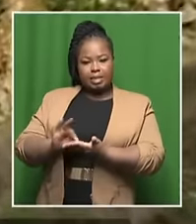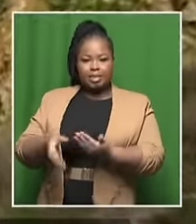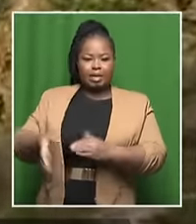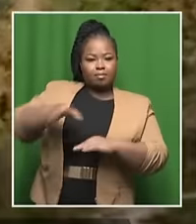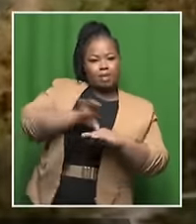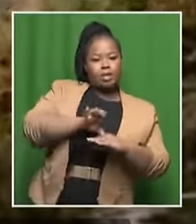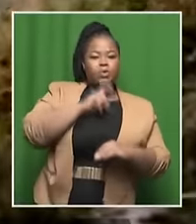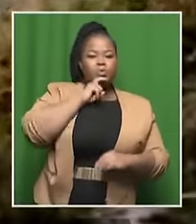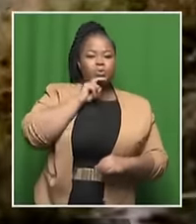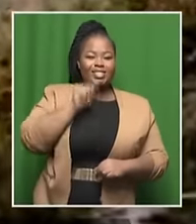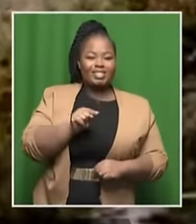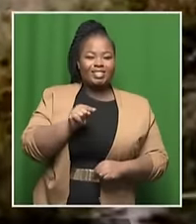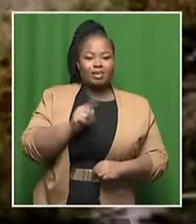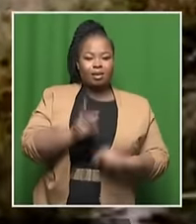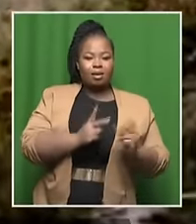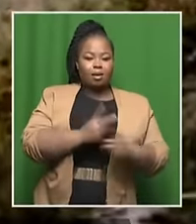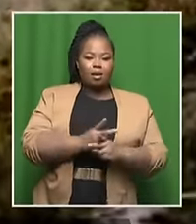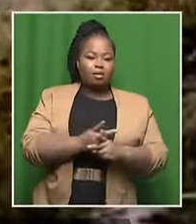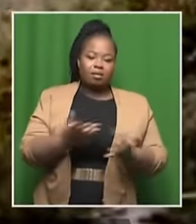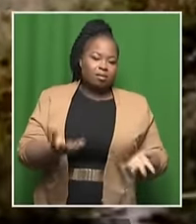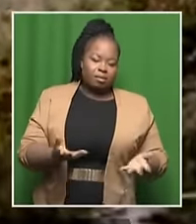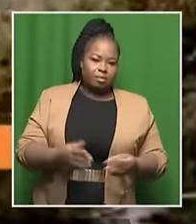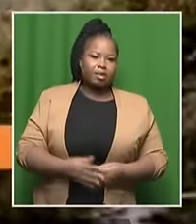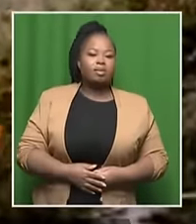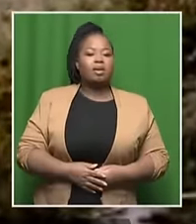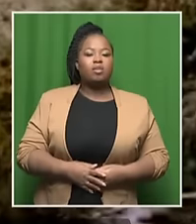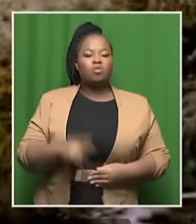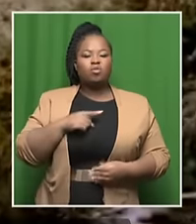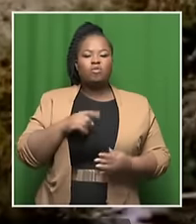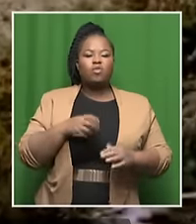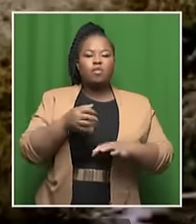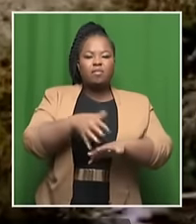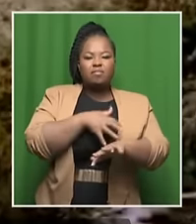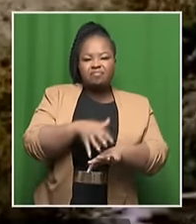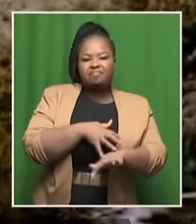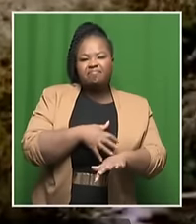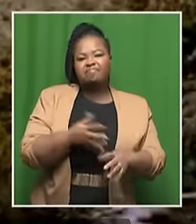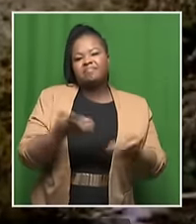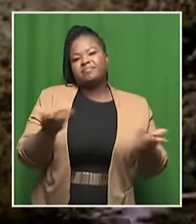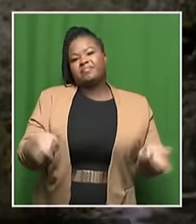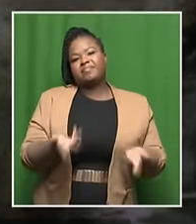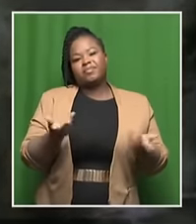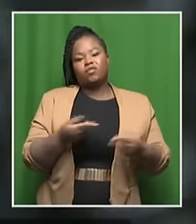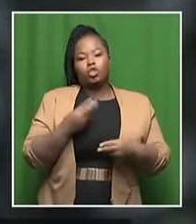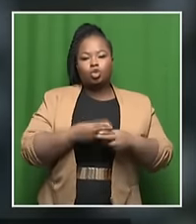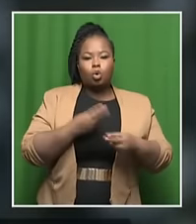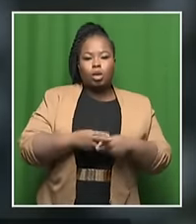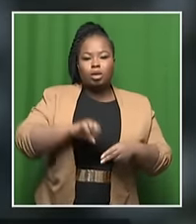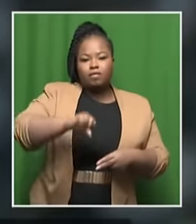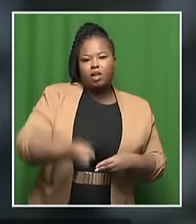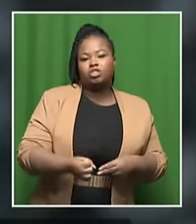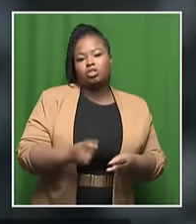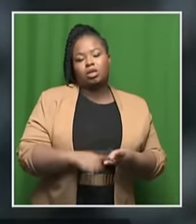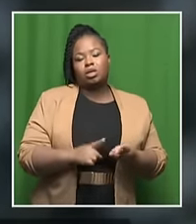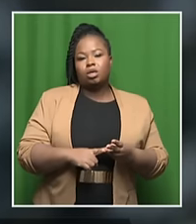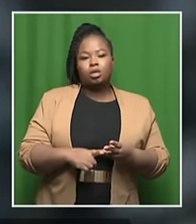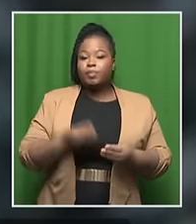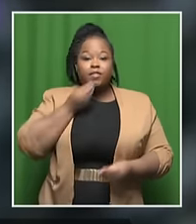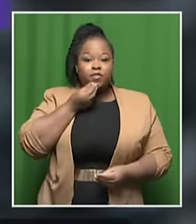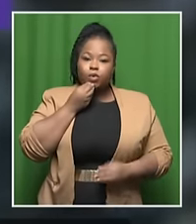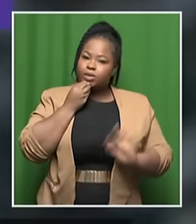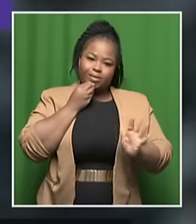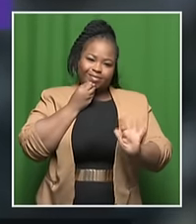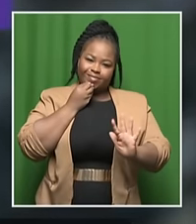is used for non-portable purposes, which is irrigation, toilet flushing, and so on and so